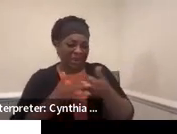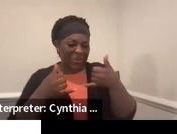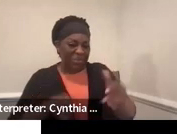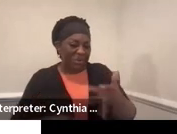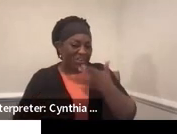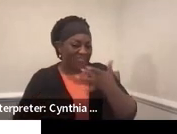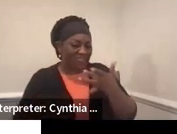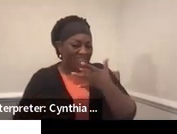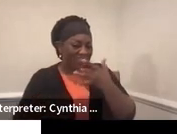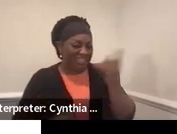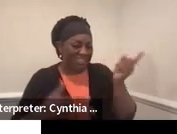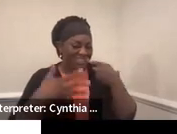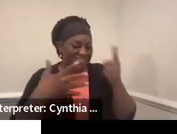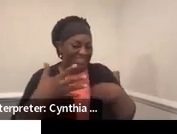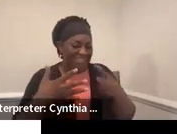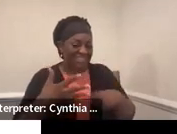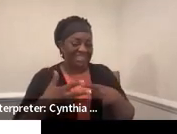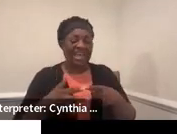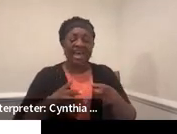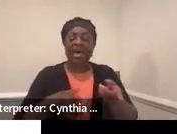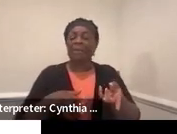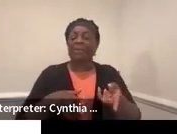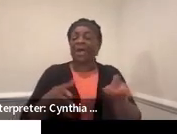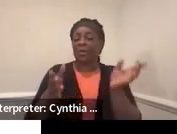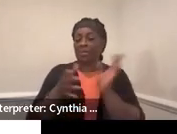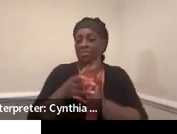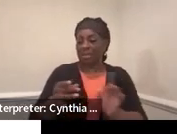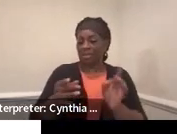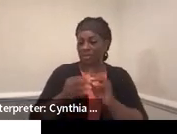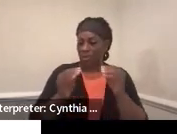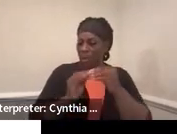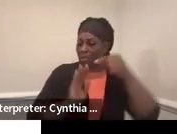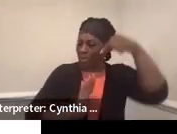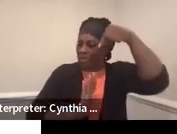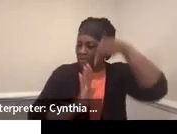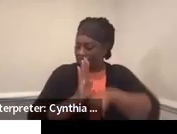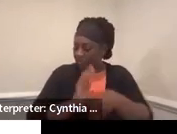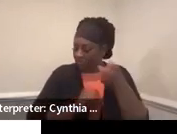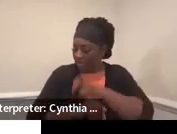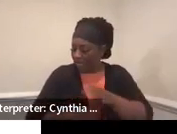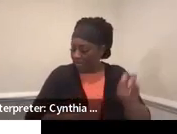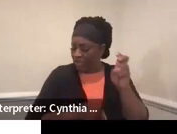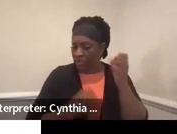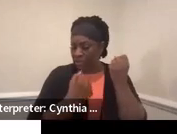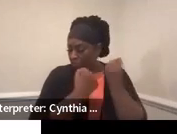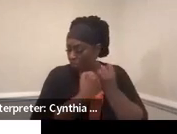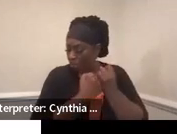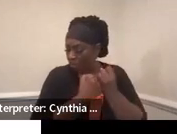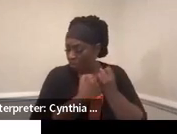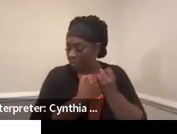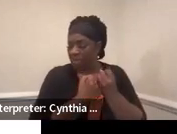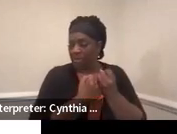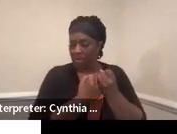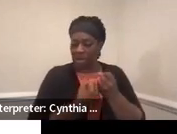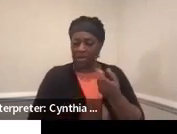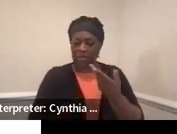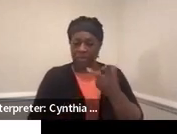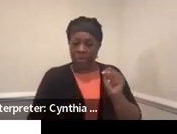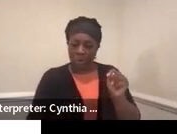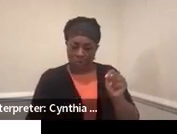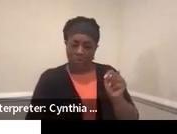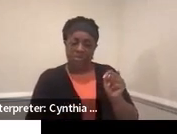I also want to mention if you want more in-depth transition support, I host the Transition